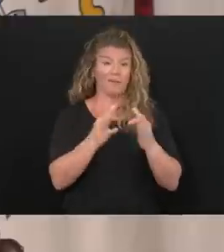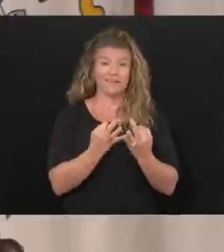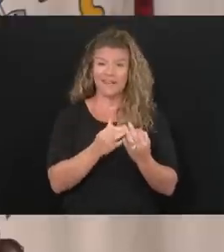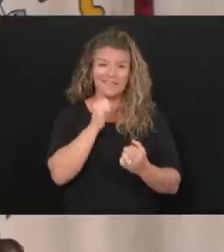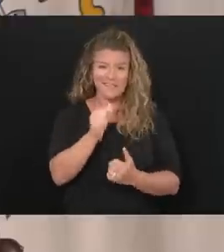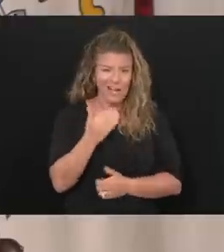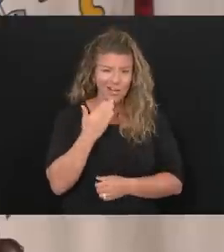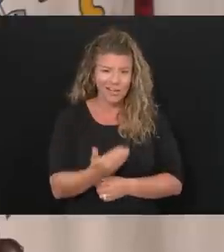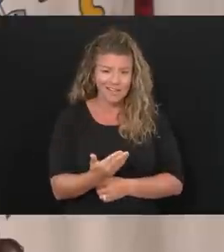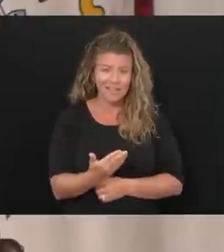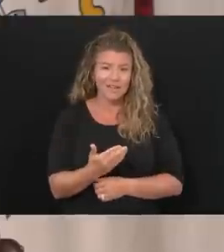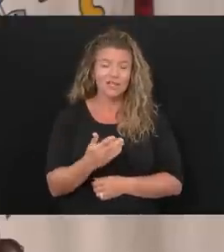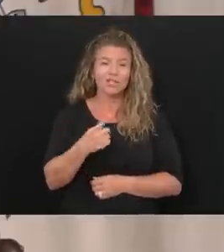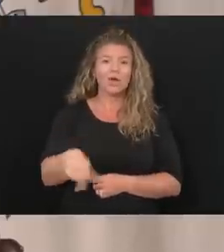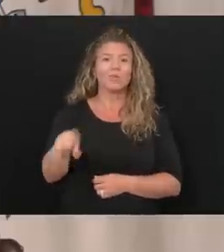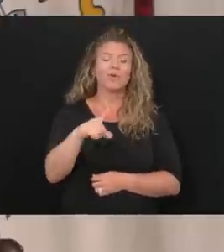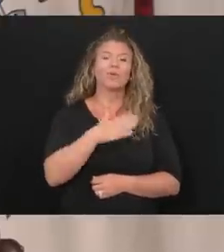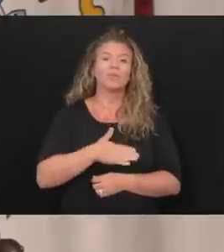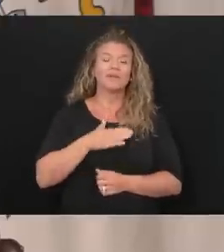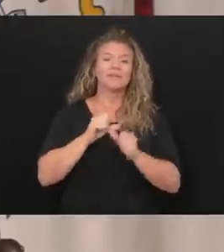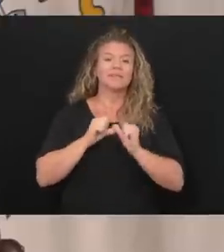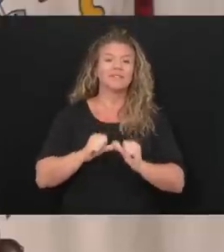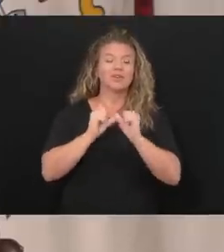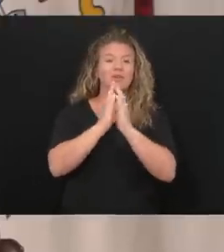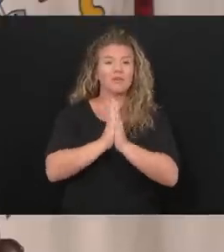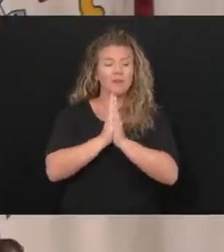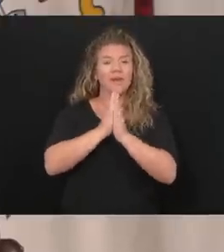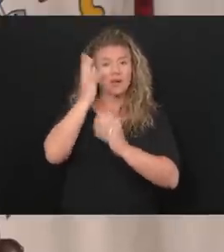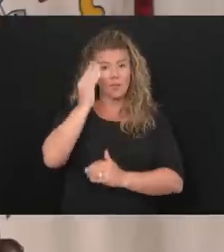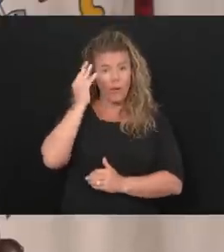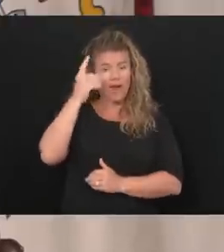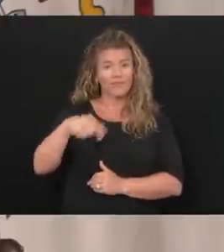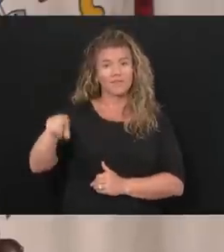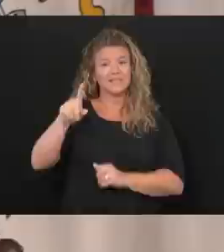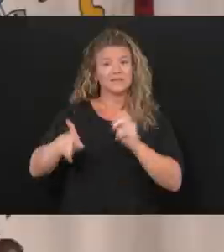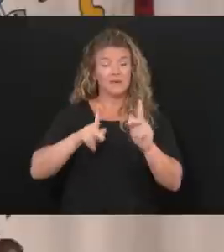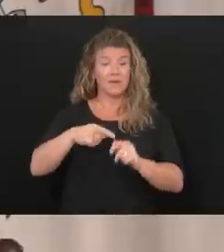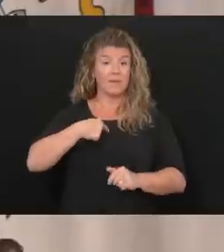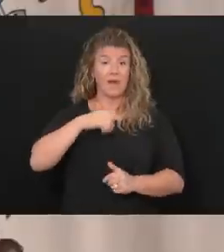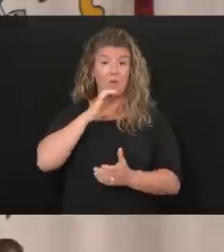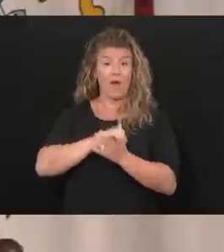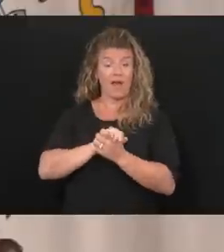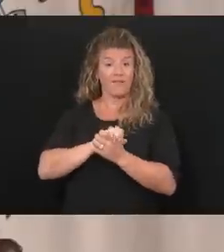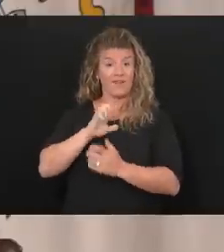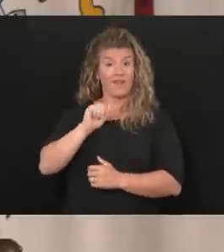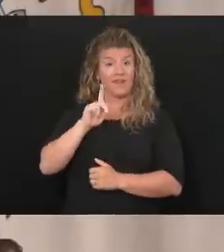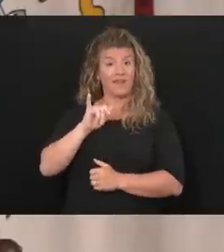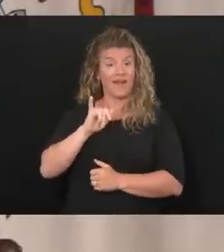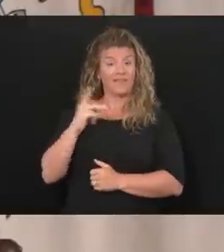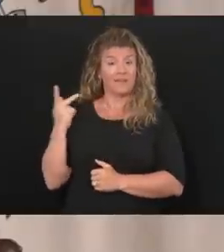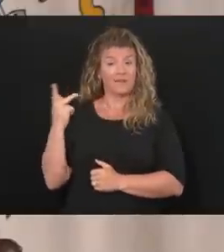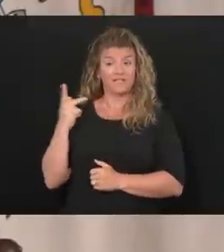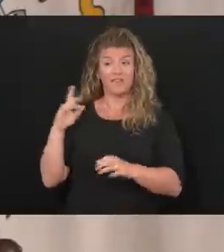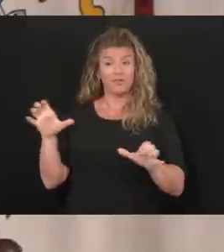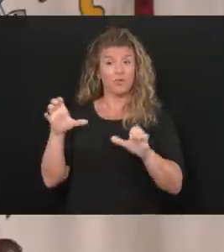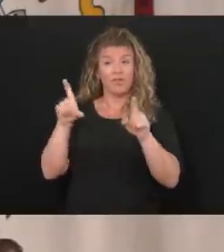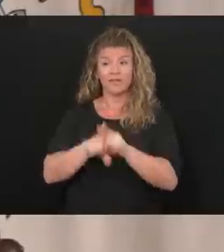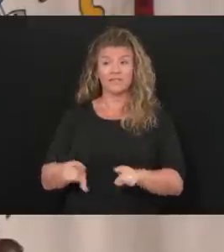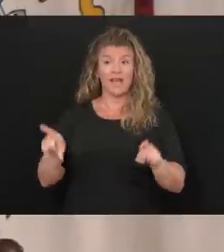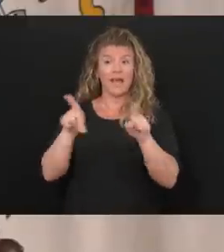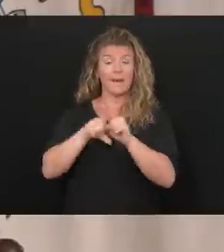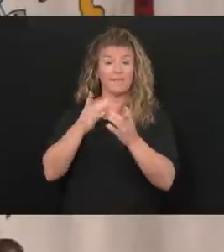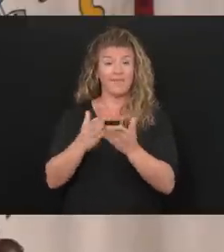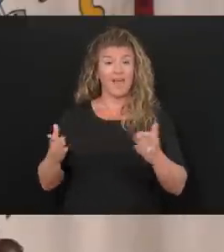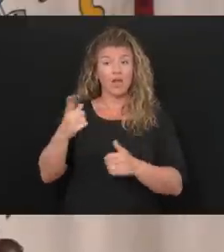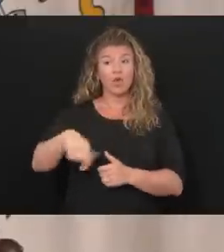Please keep these people in your thoughts, your prayers. Kathy and I will do exactly the same thing. And just remember just